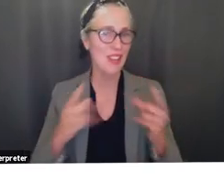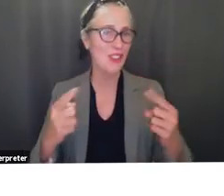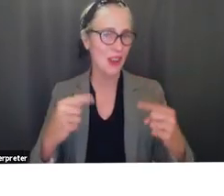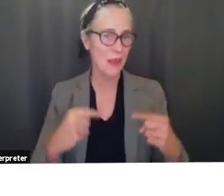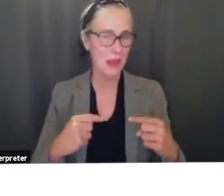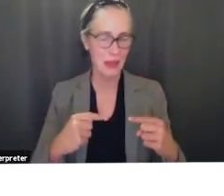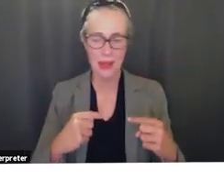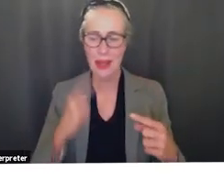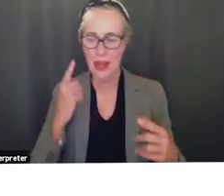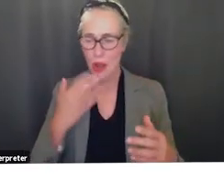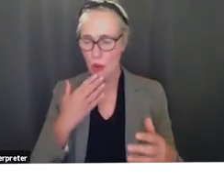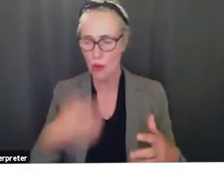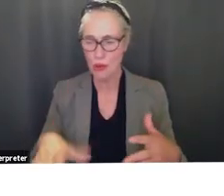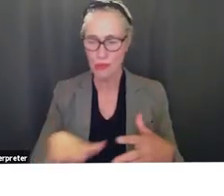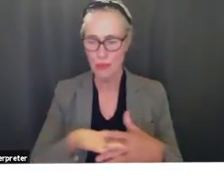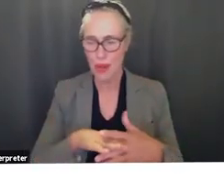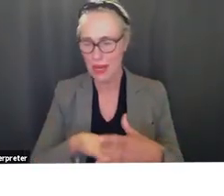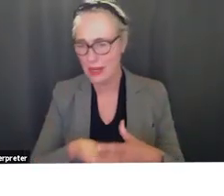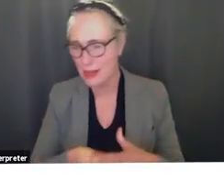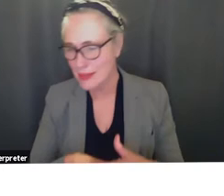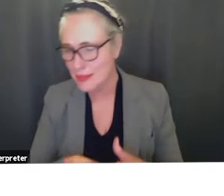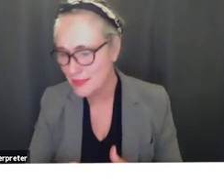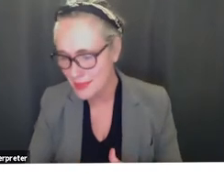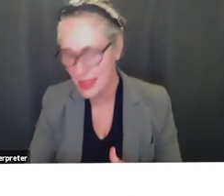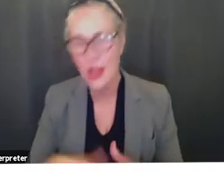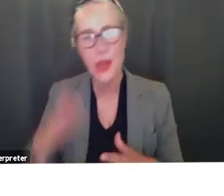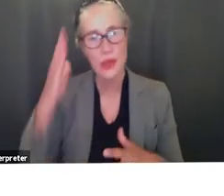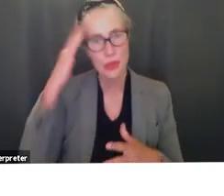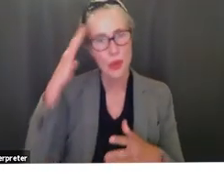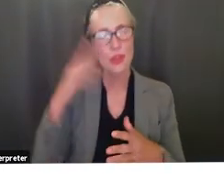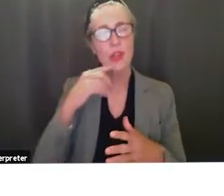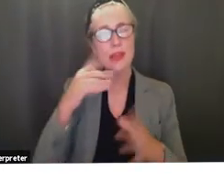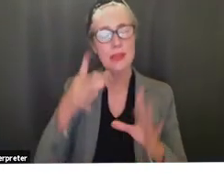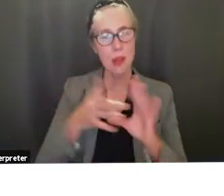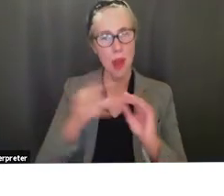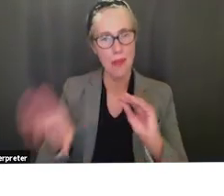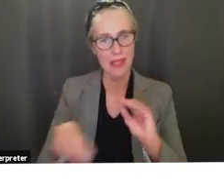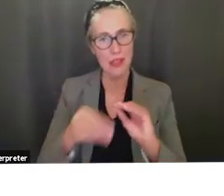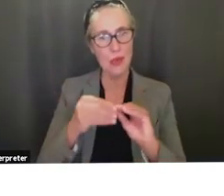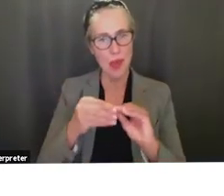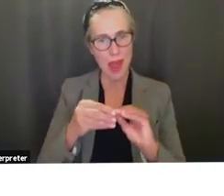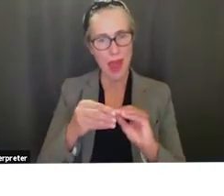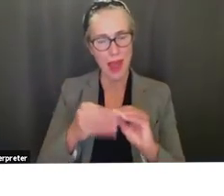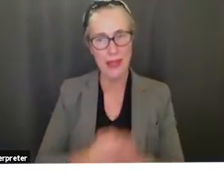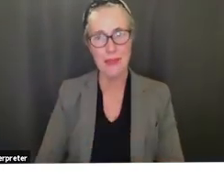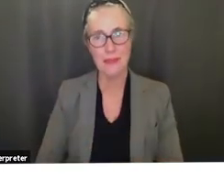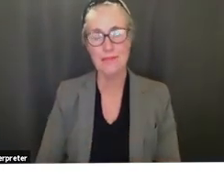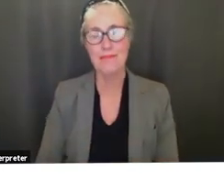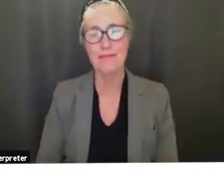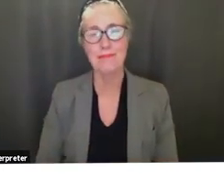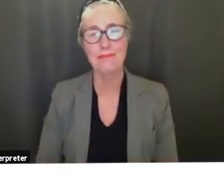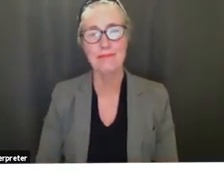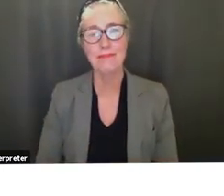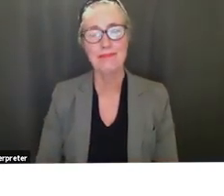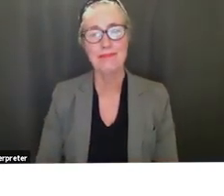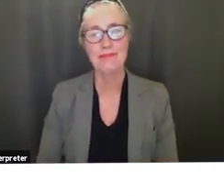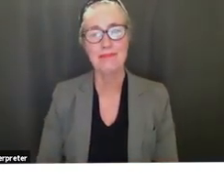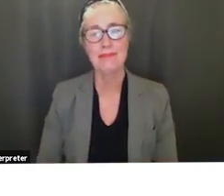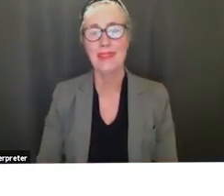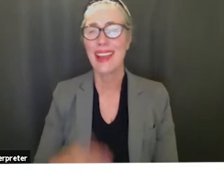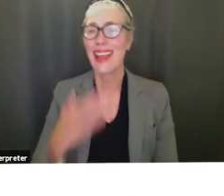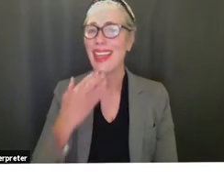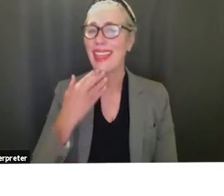break so i i know that she can add some comments uh as appropriate uh and i want to thank everyone uh